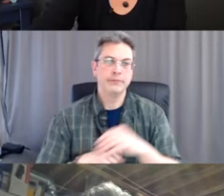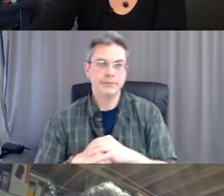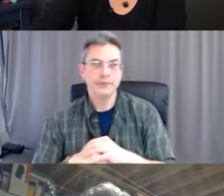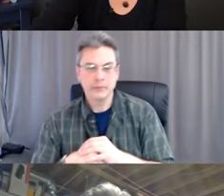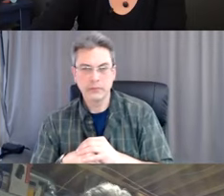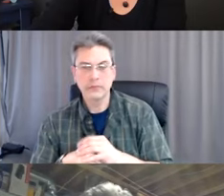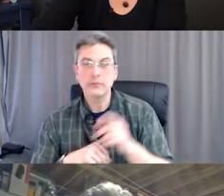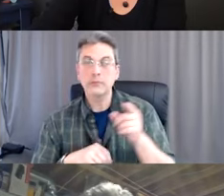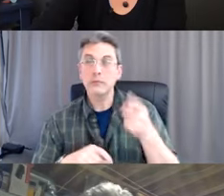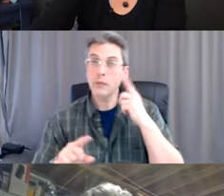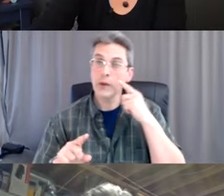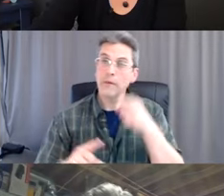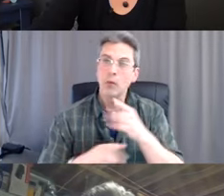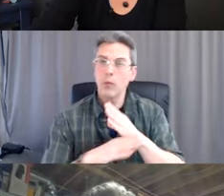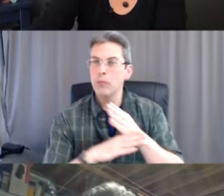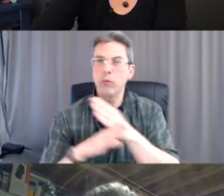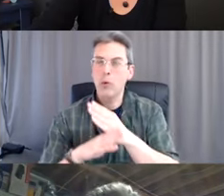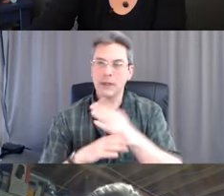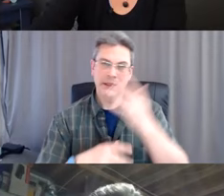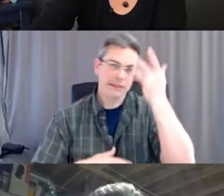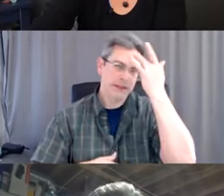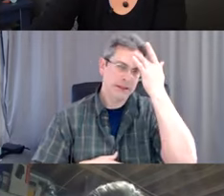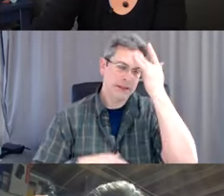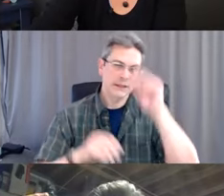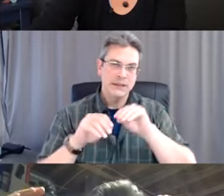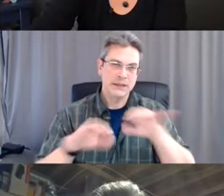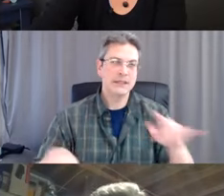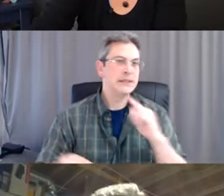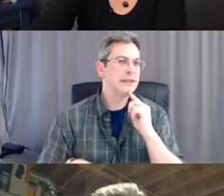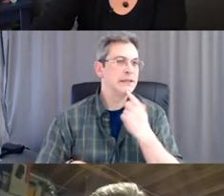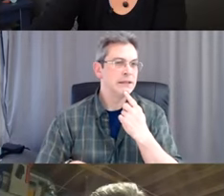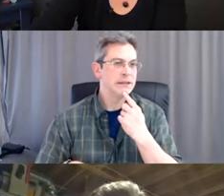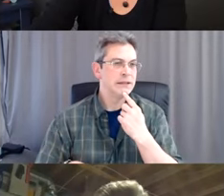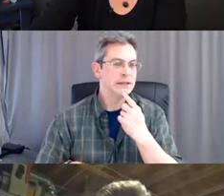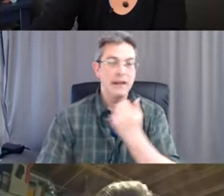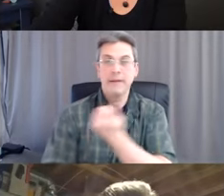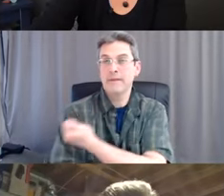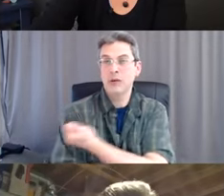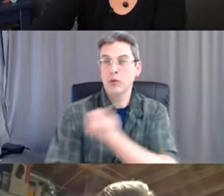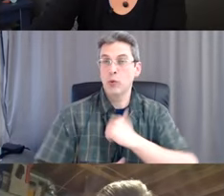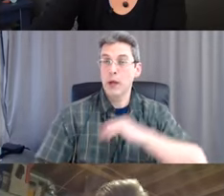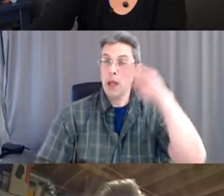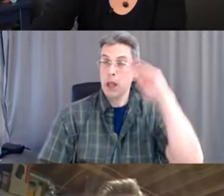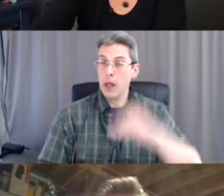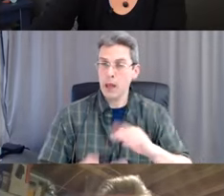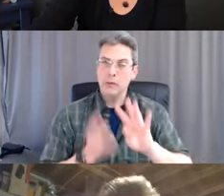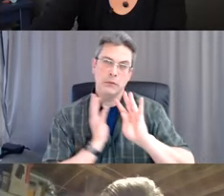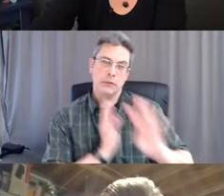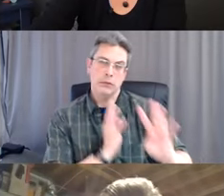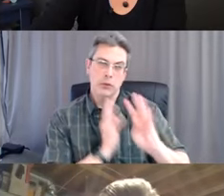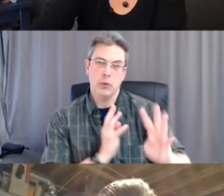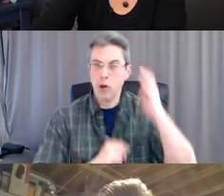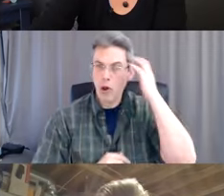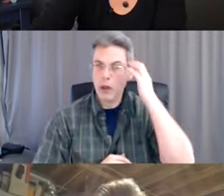serious communicable illnesses. So what they do is they try to minimize hospitalization and serious